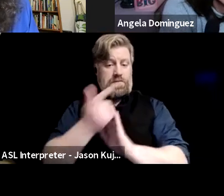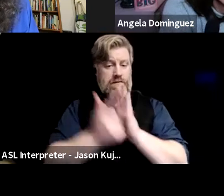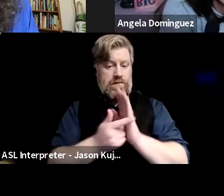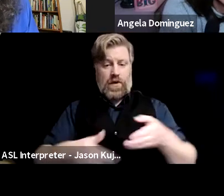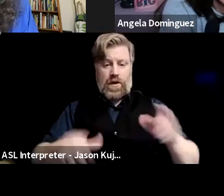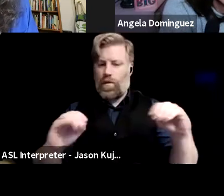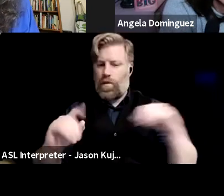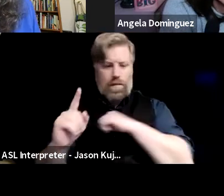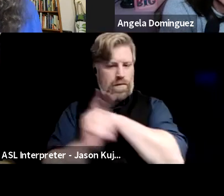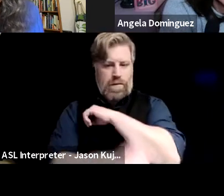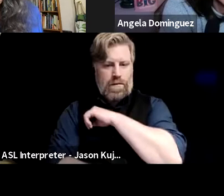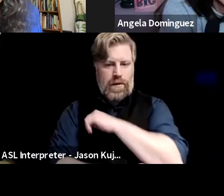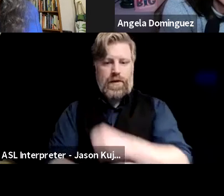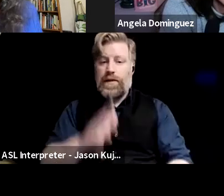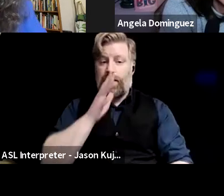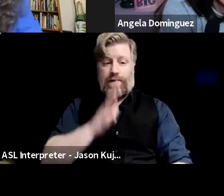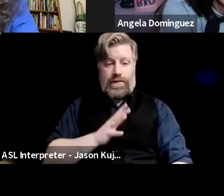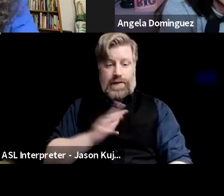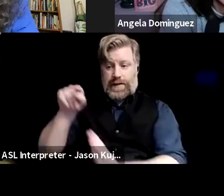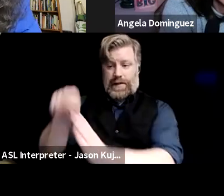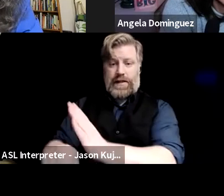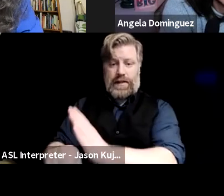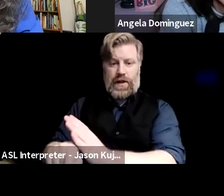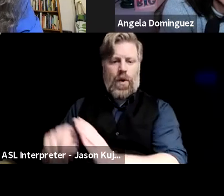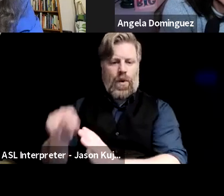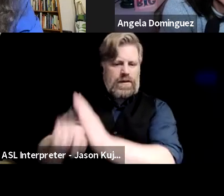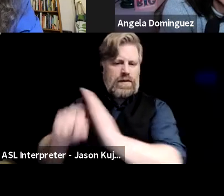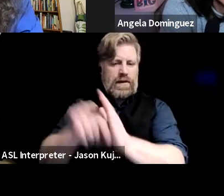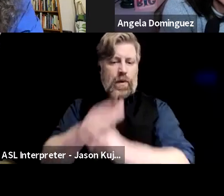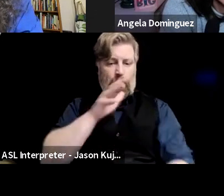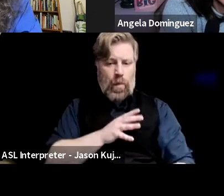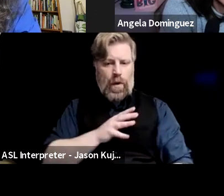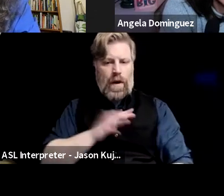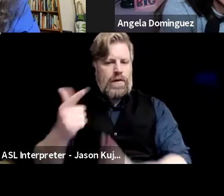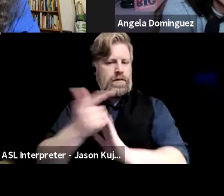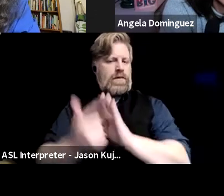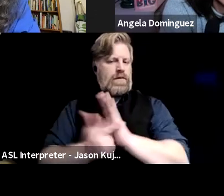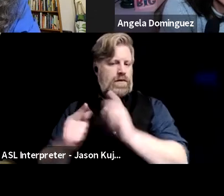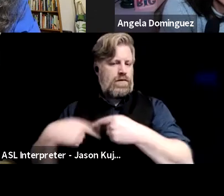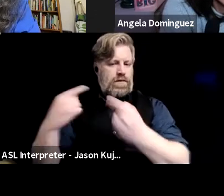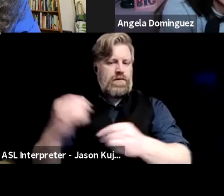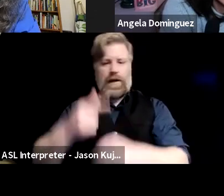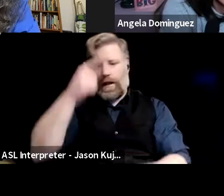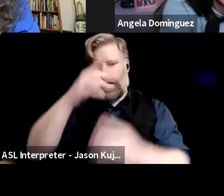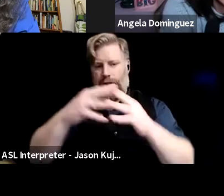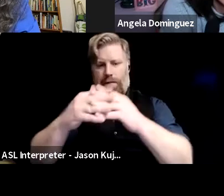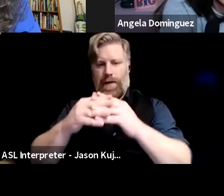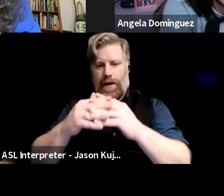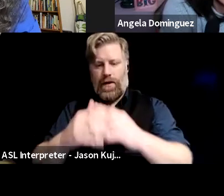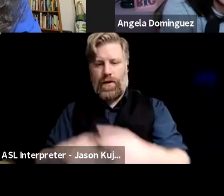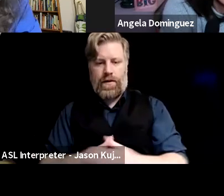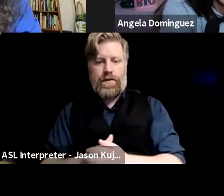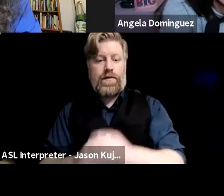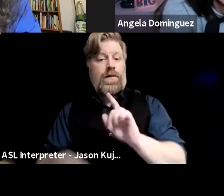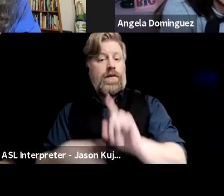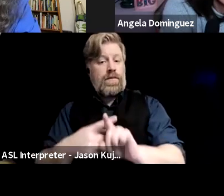femicide has been traditionally legal throughout Latin America and with the struggle to have illegitimate children,